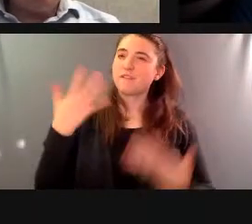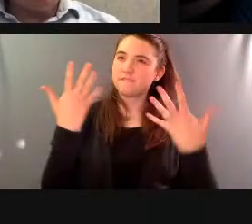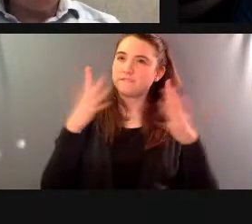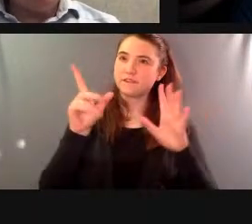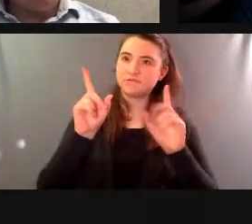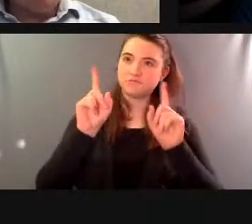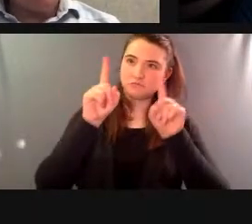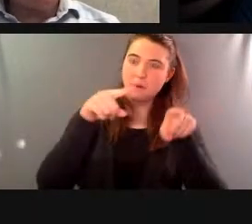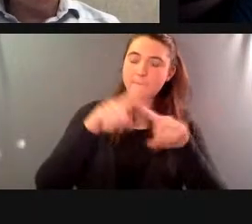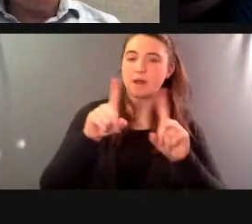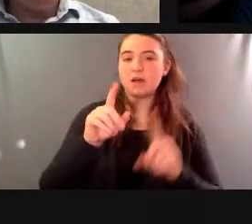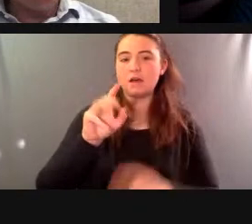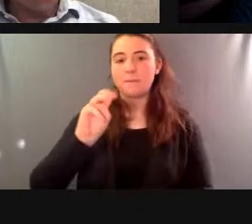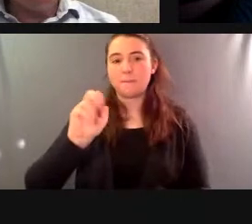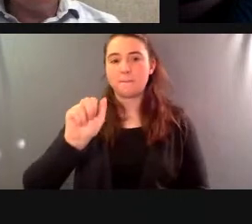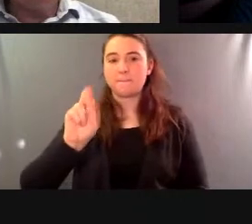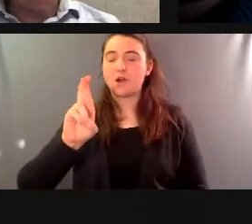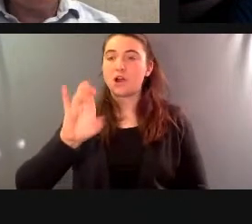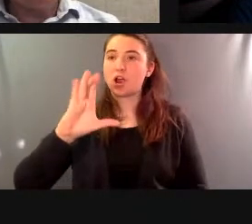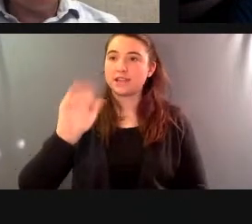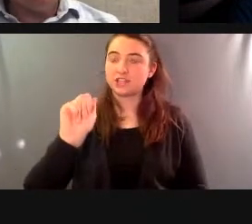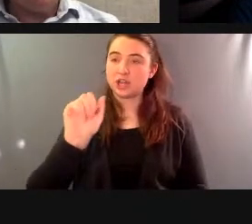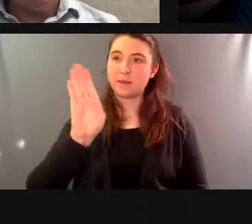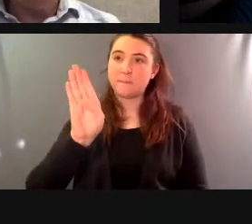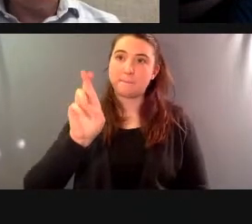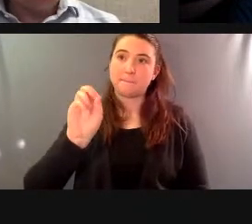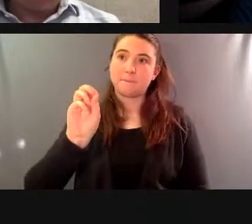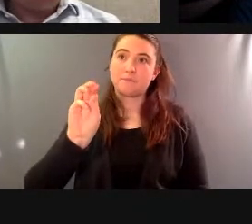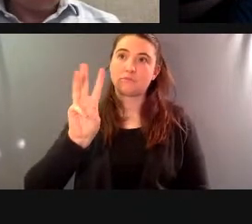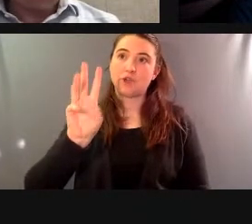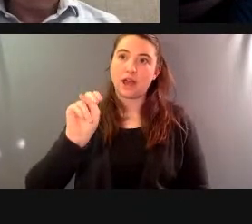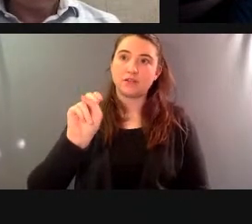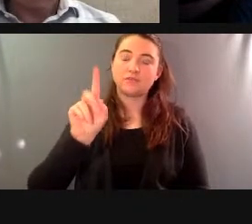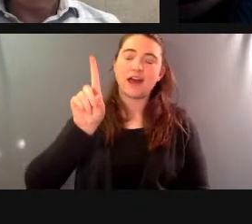marcia brown asked what are your feelings about steve bannon